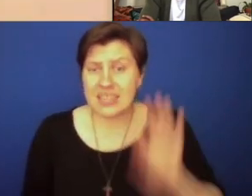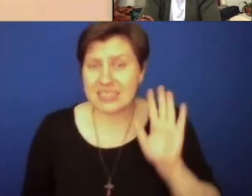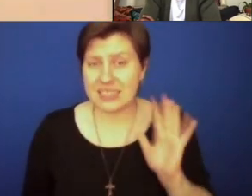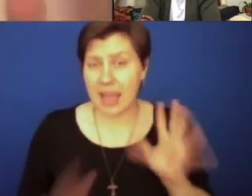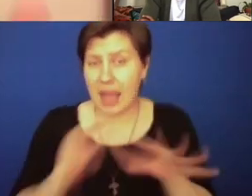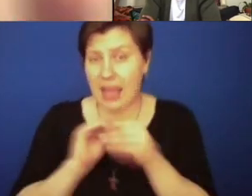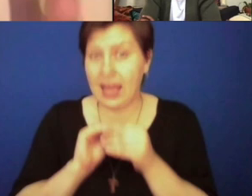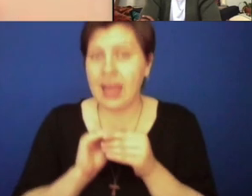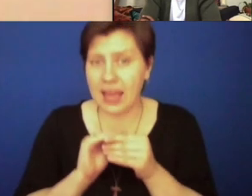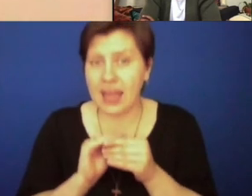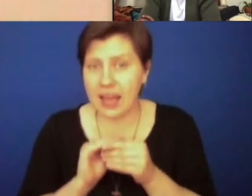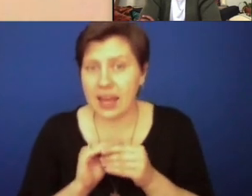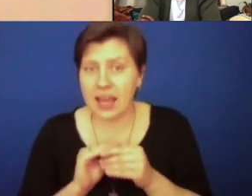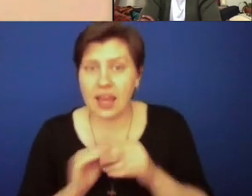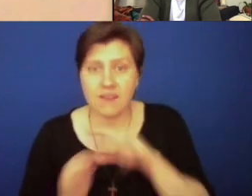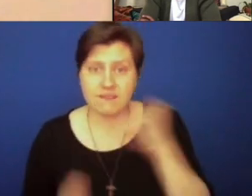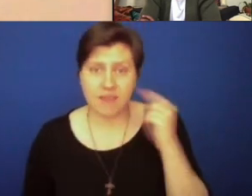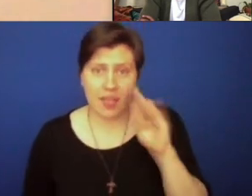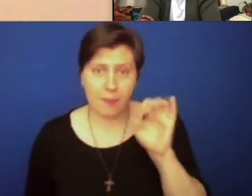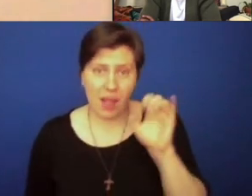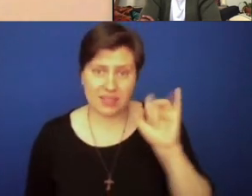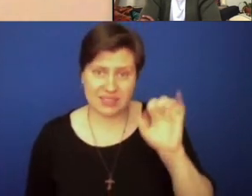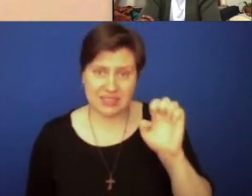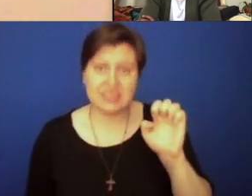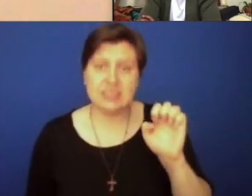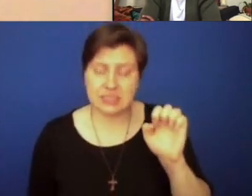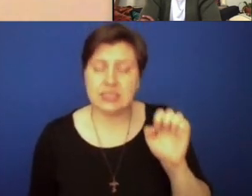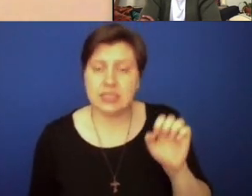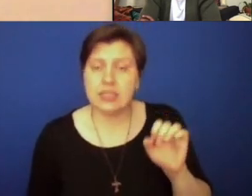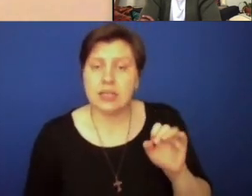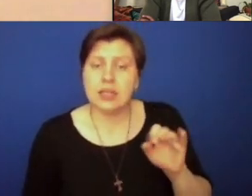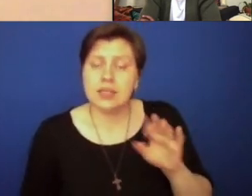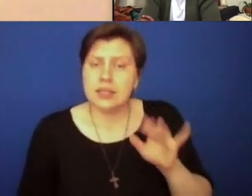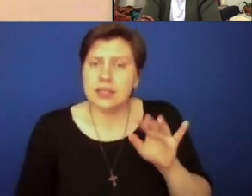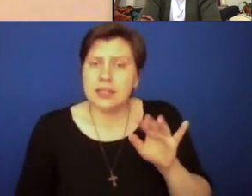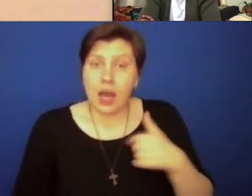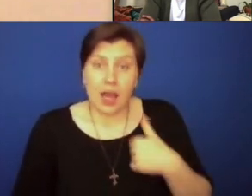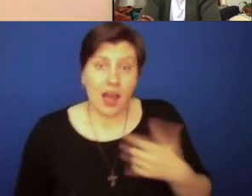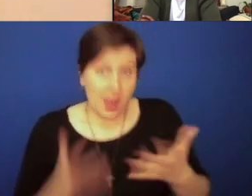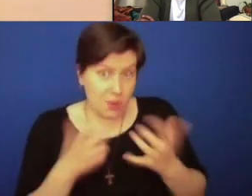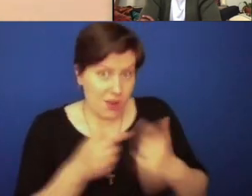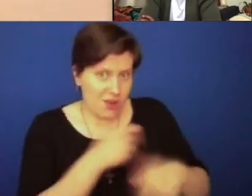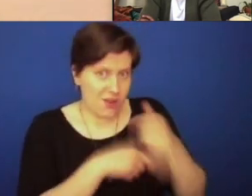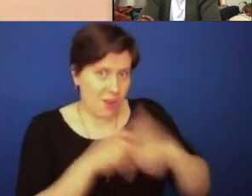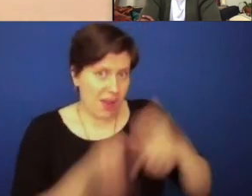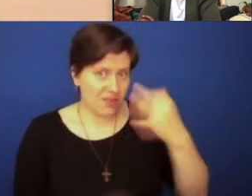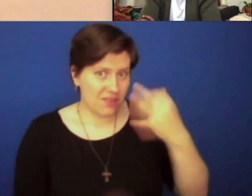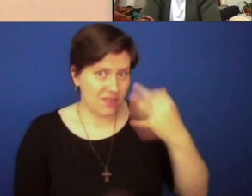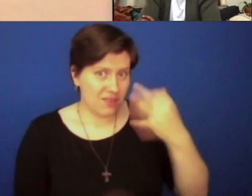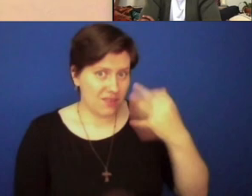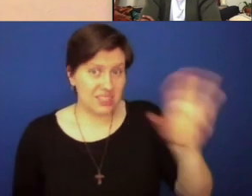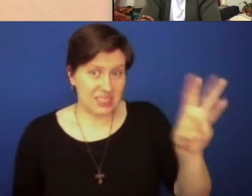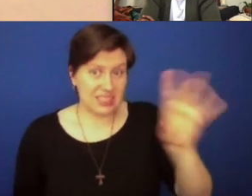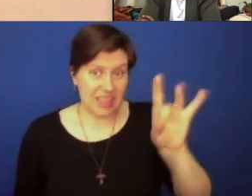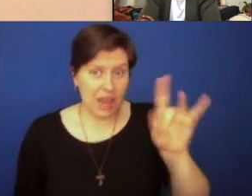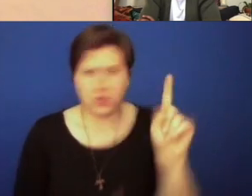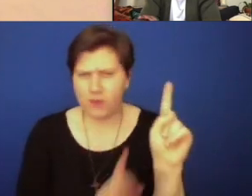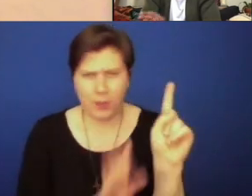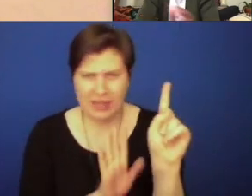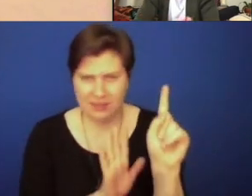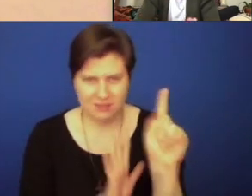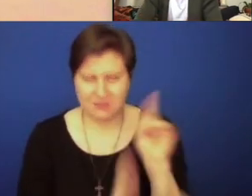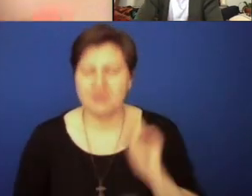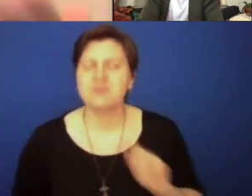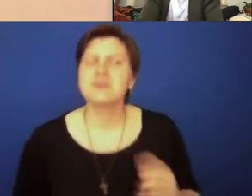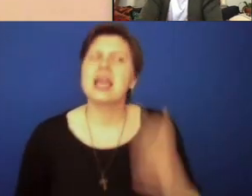also just add on to Father Boxey's response, I do actually want to go back to 1968 for just